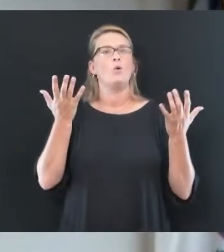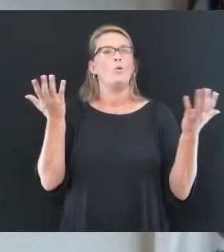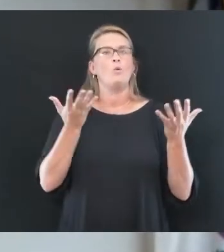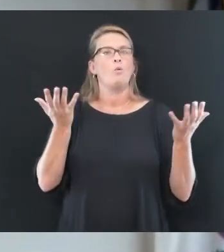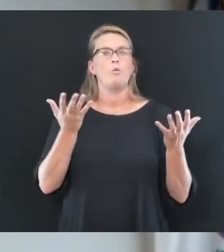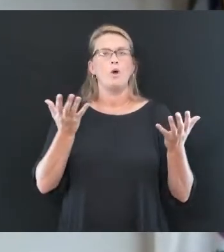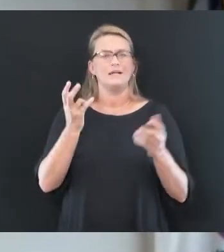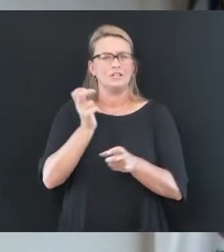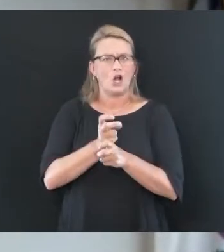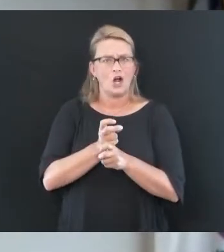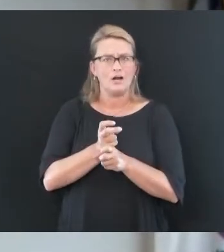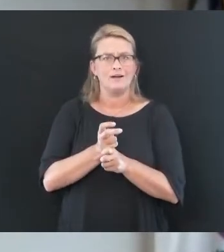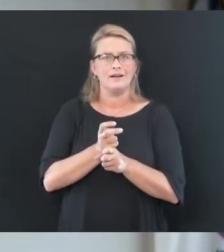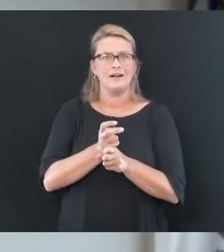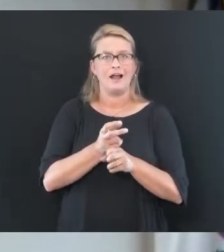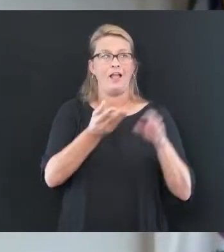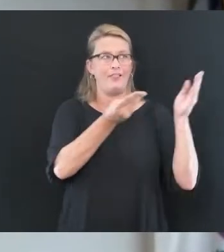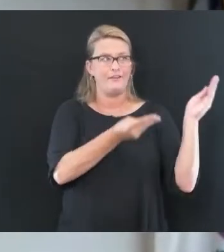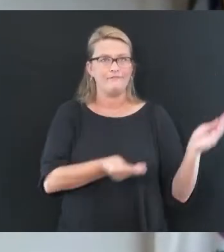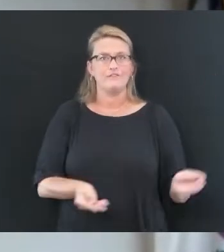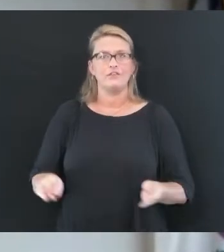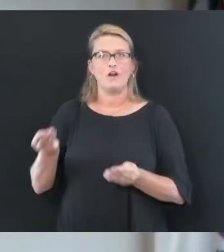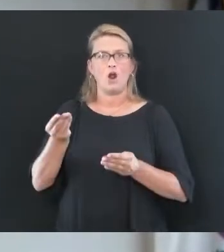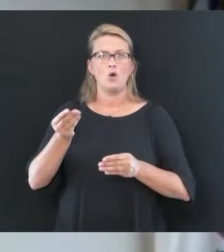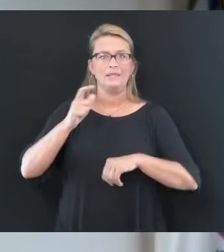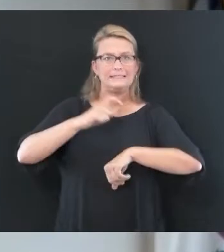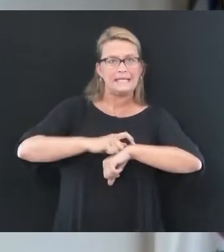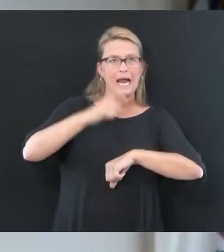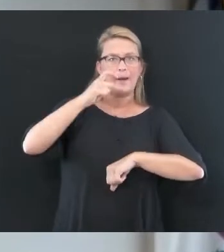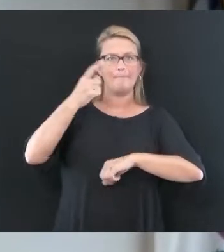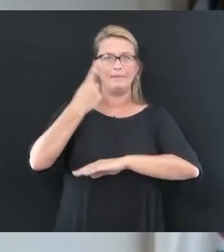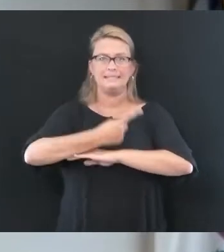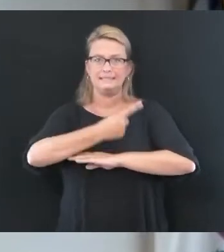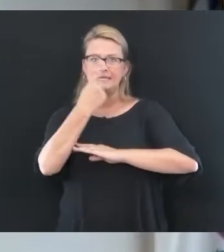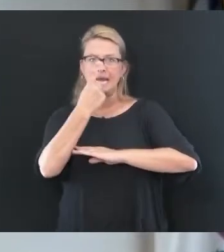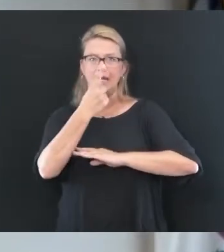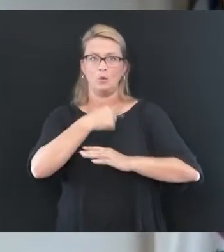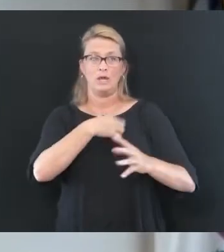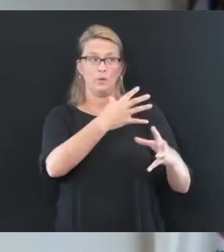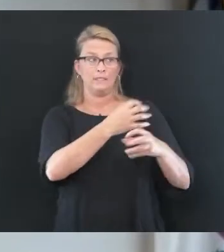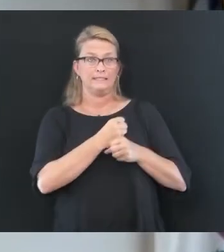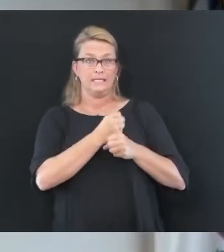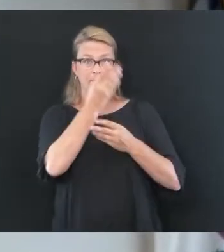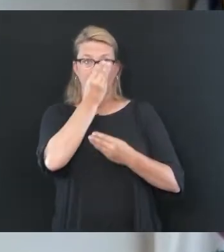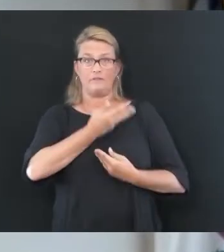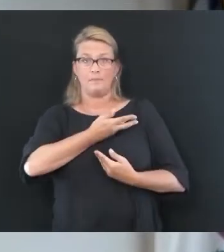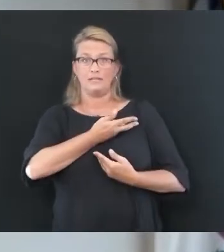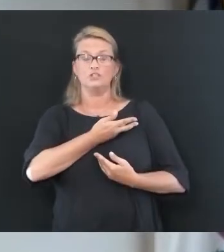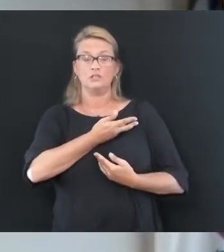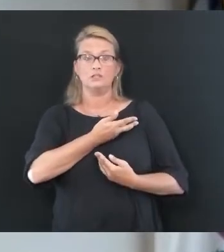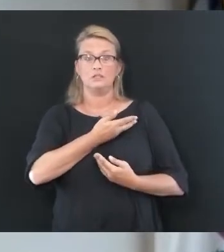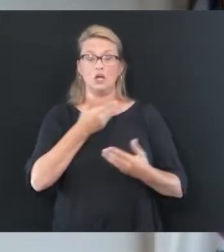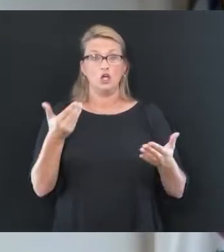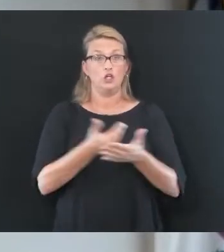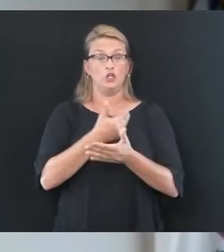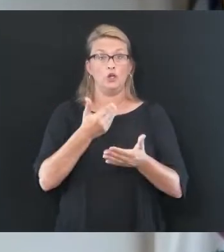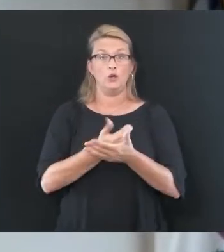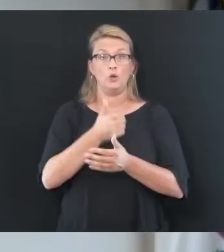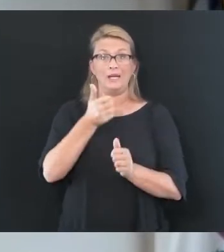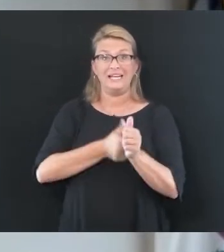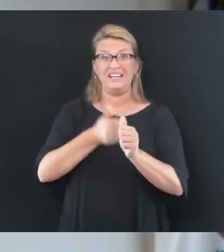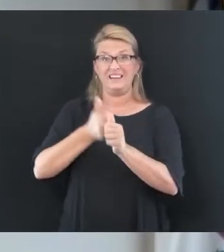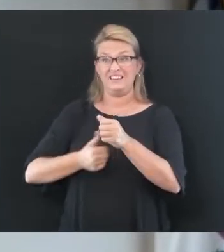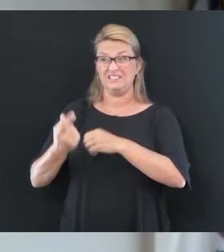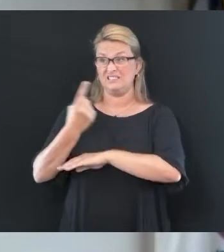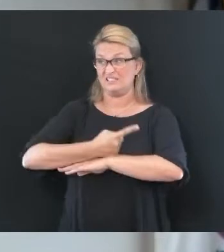flow and the timing and the date of the reports we get. First, we use new cases per day in calculation of the